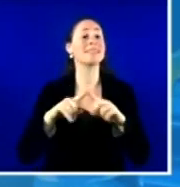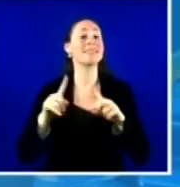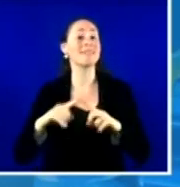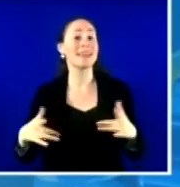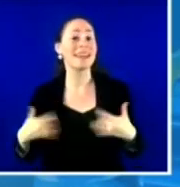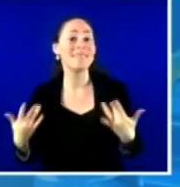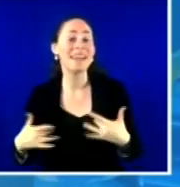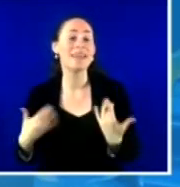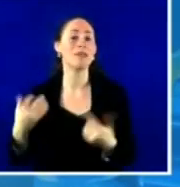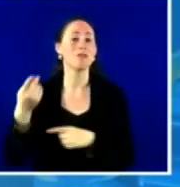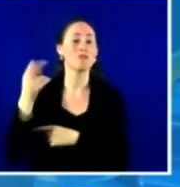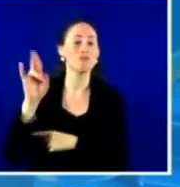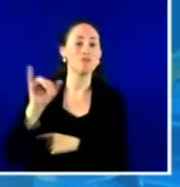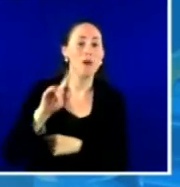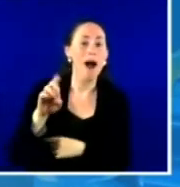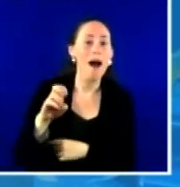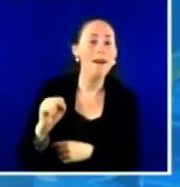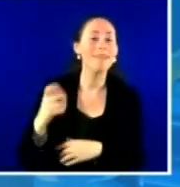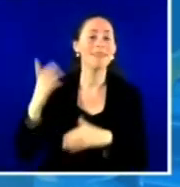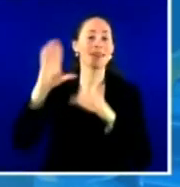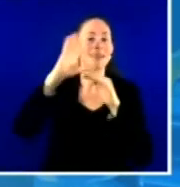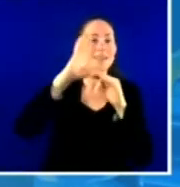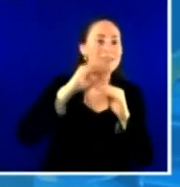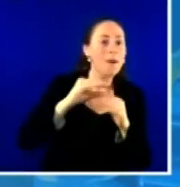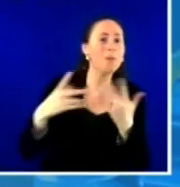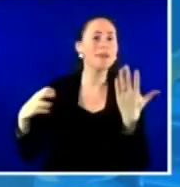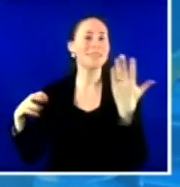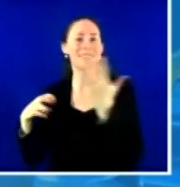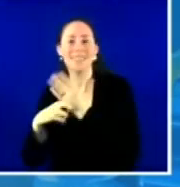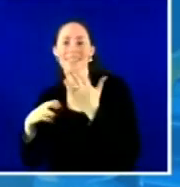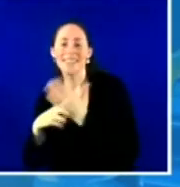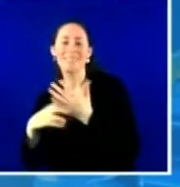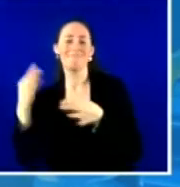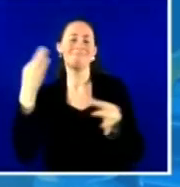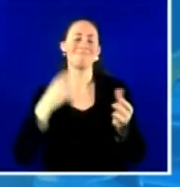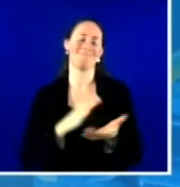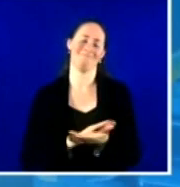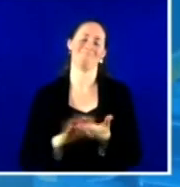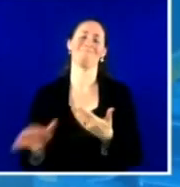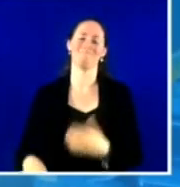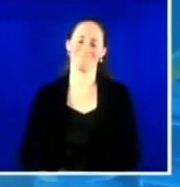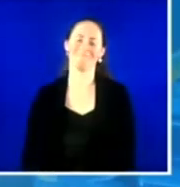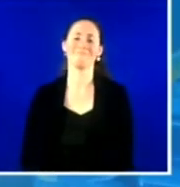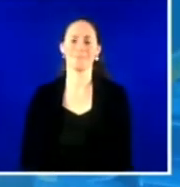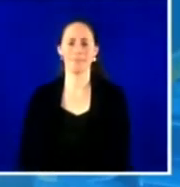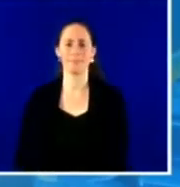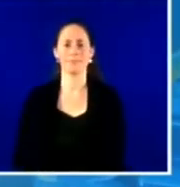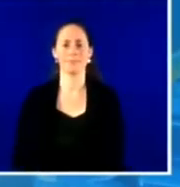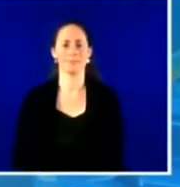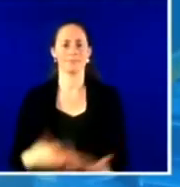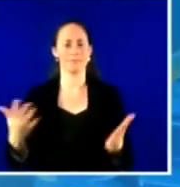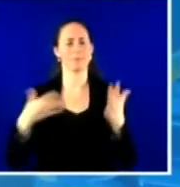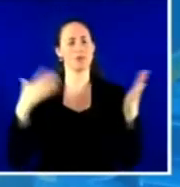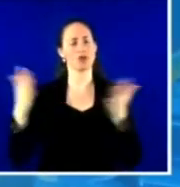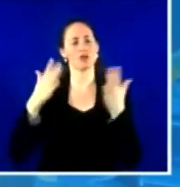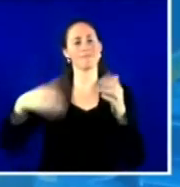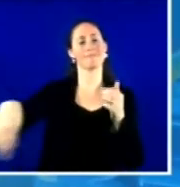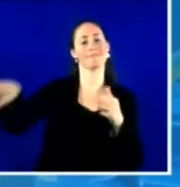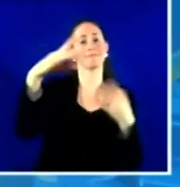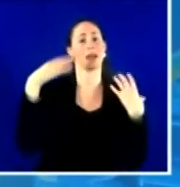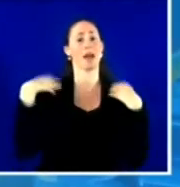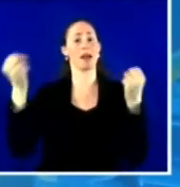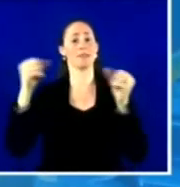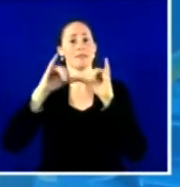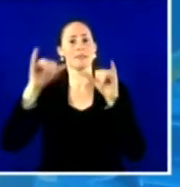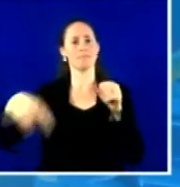and moving forward. But building on all of this, I would just like to encourage all health systems to reach out to as many patients as you can and